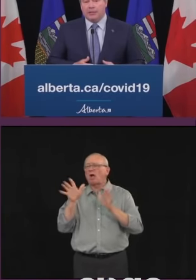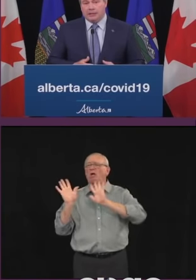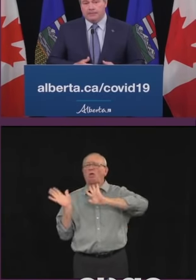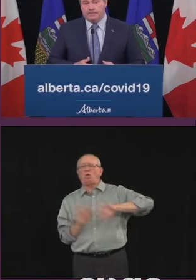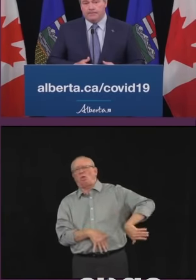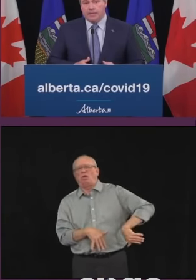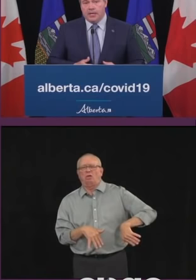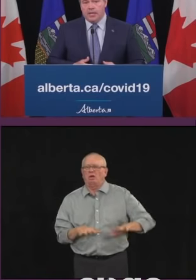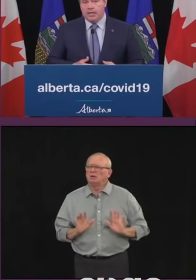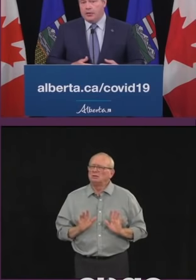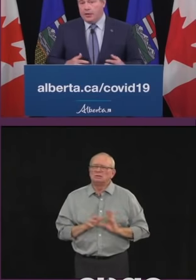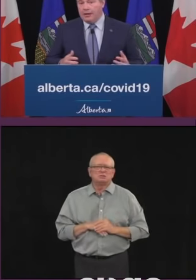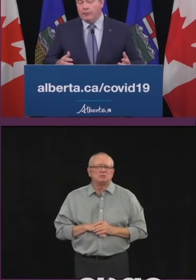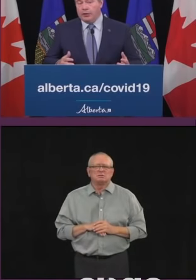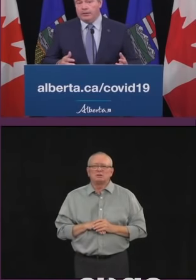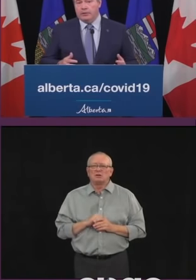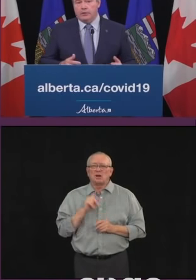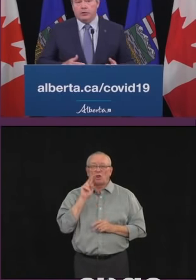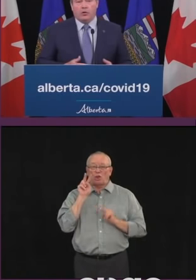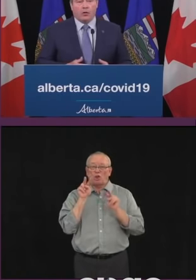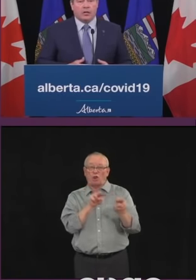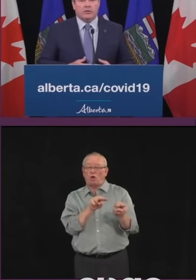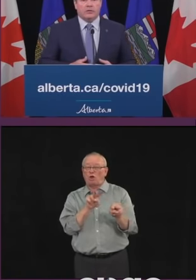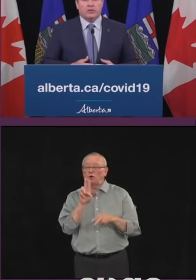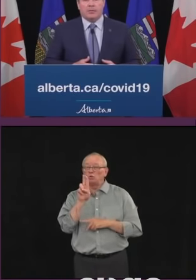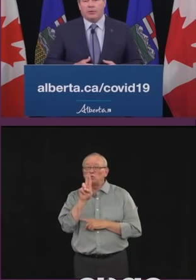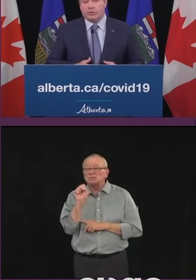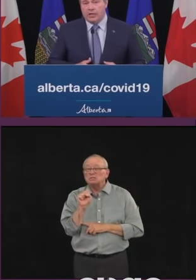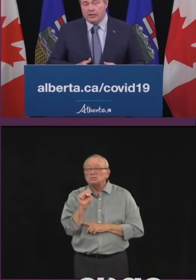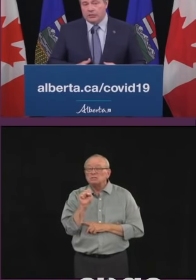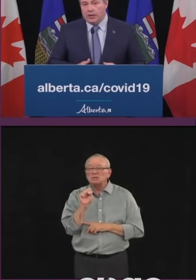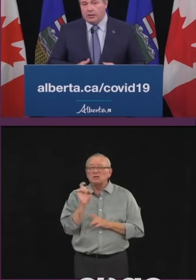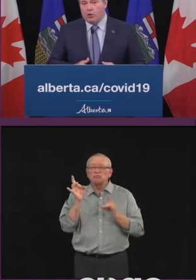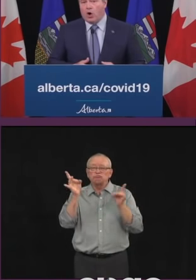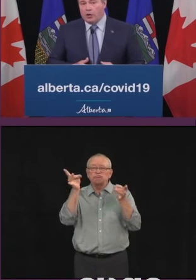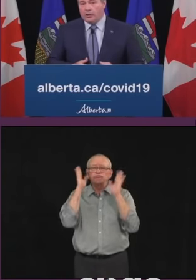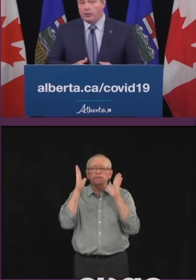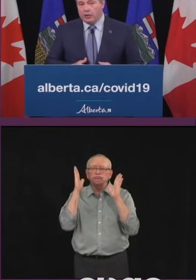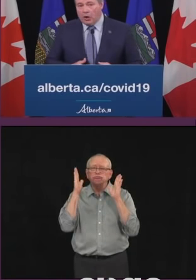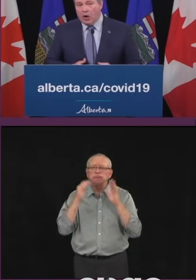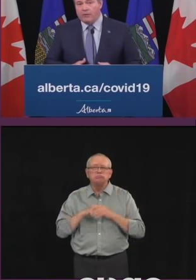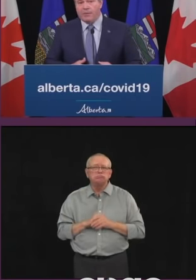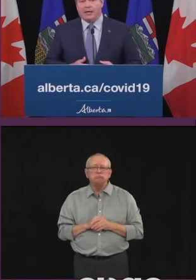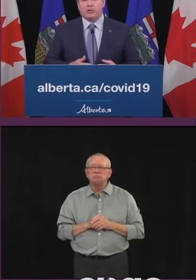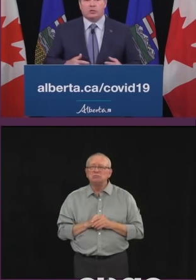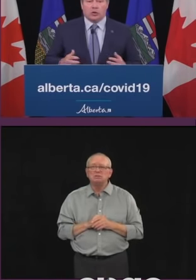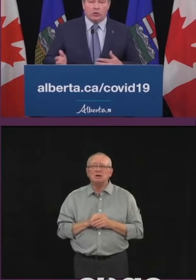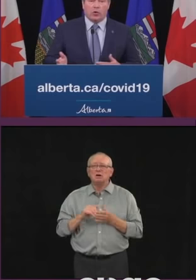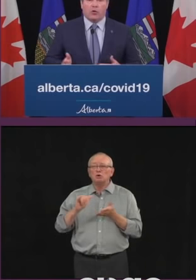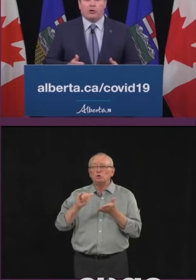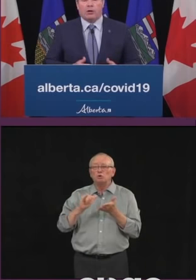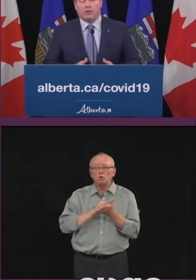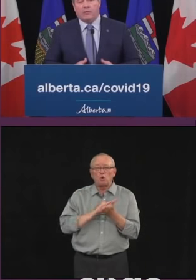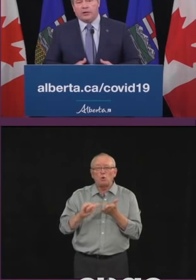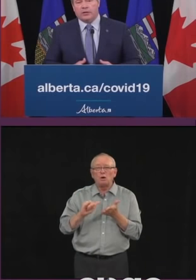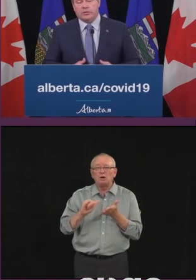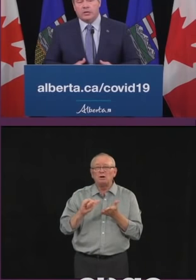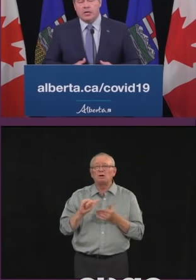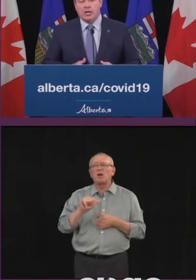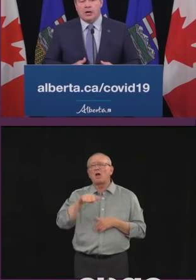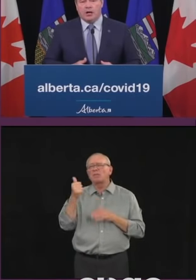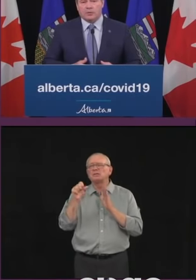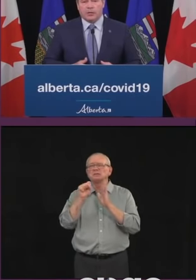things could be. Thankfully New York and some other states that were hard hit early on have managed to turn the corner on